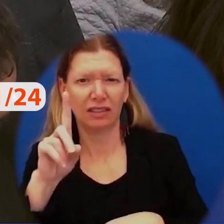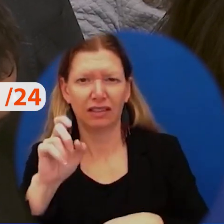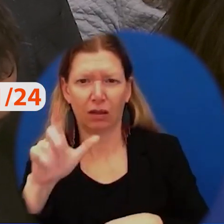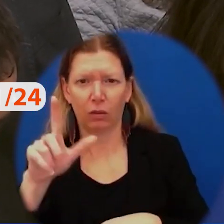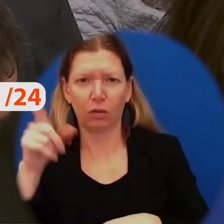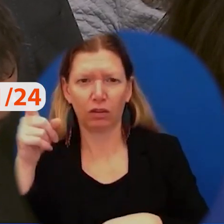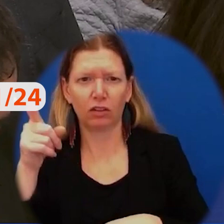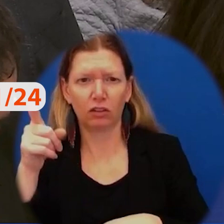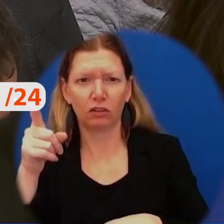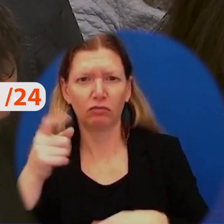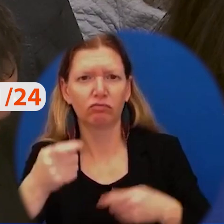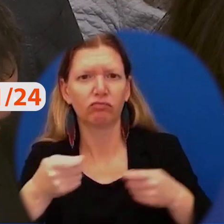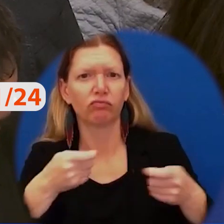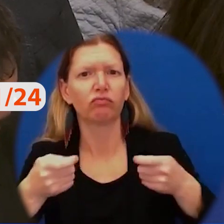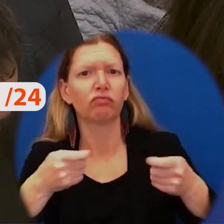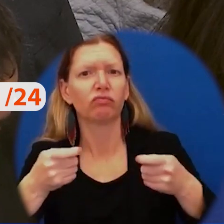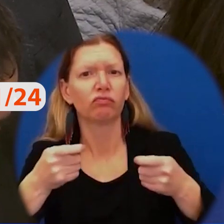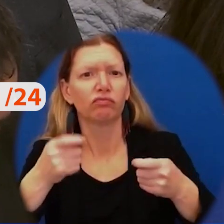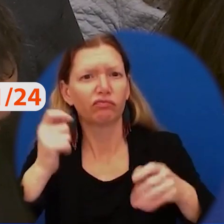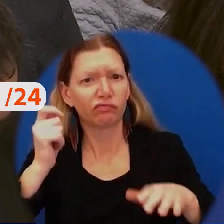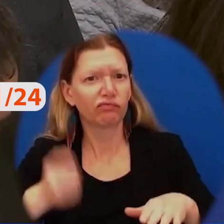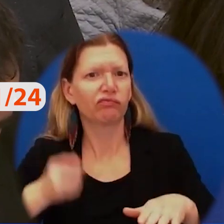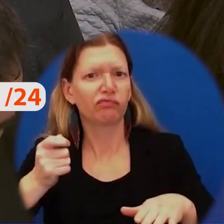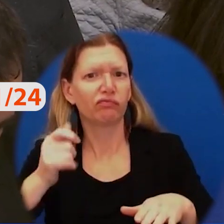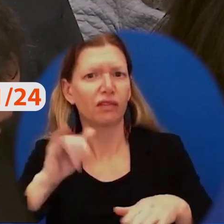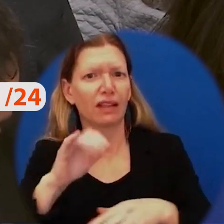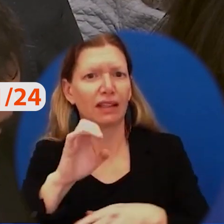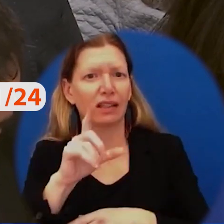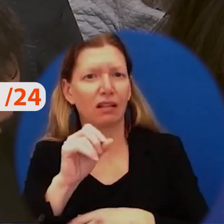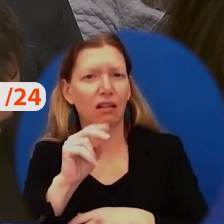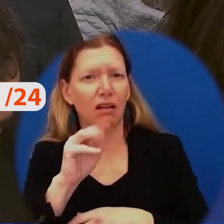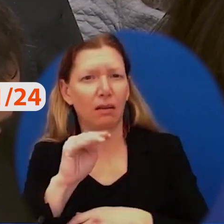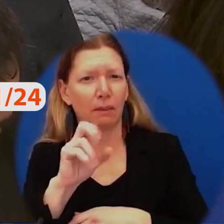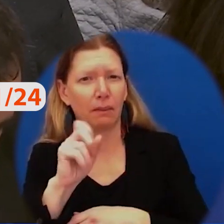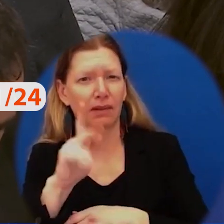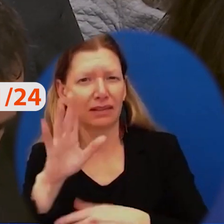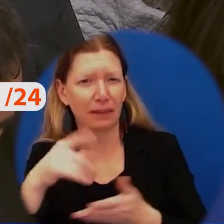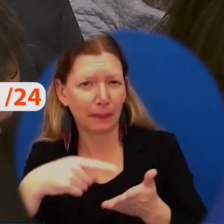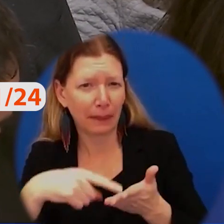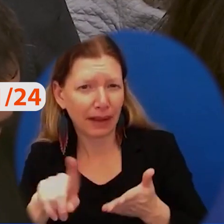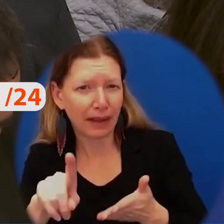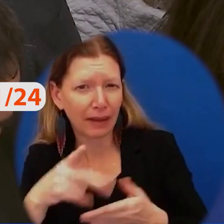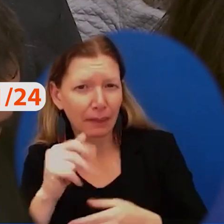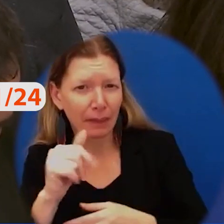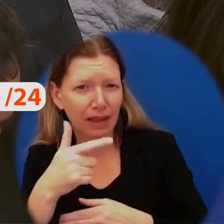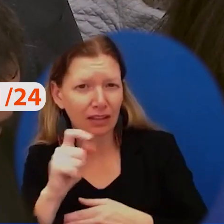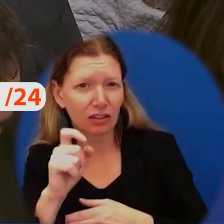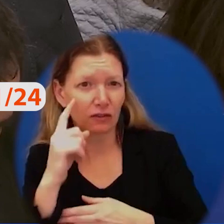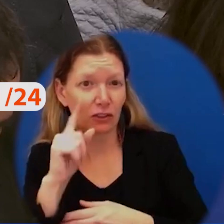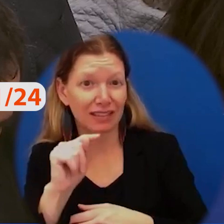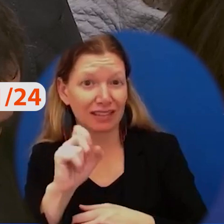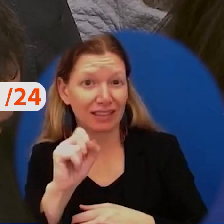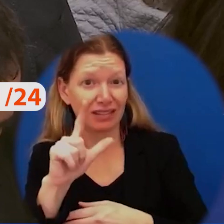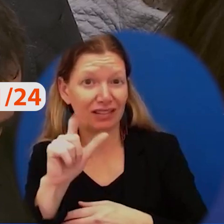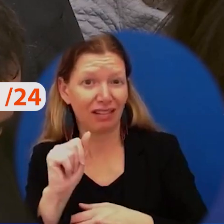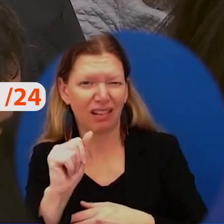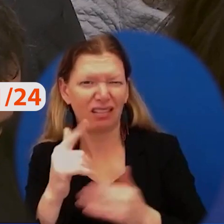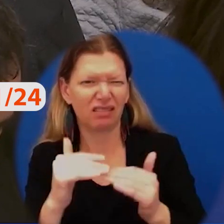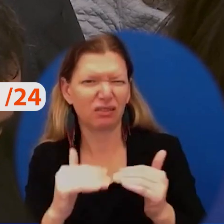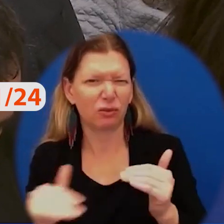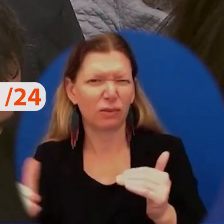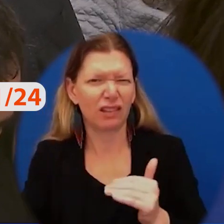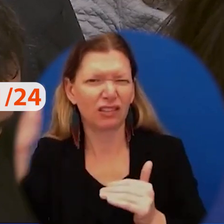Elon then tweeted that companies shouldn't incorporate the president's home state. So I'm wondering if you had any reaction to the ruling, but barring that,